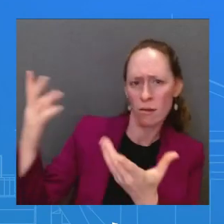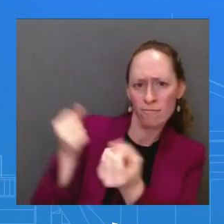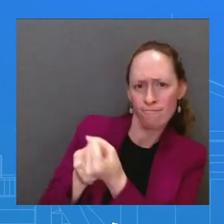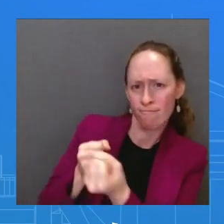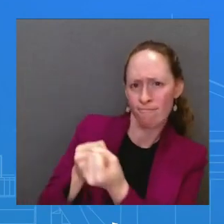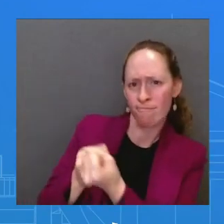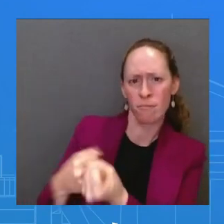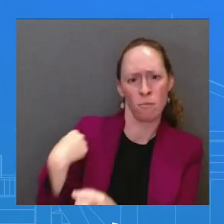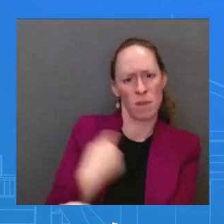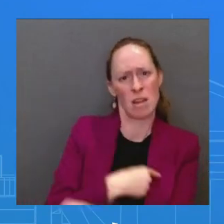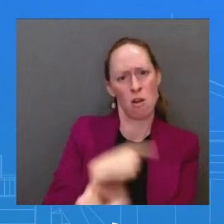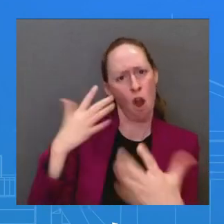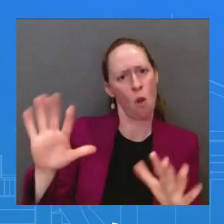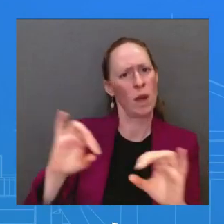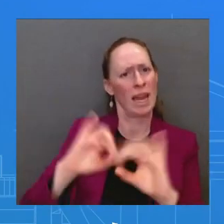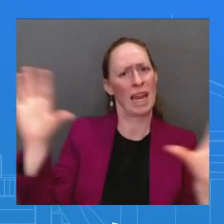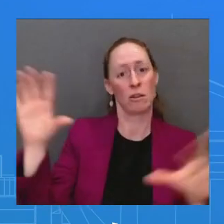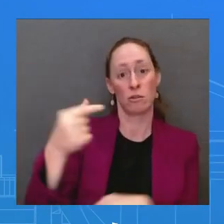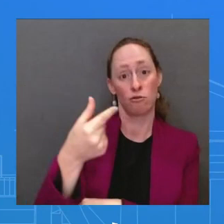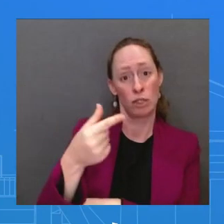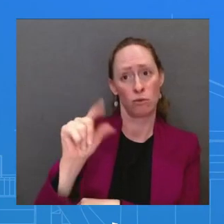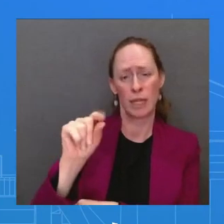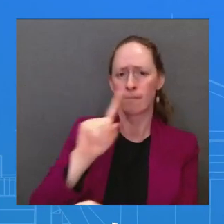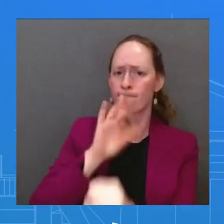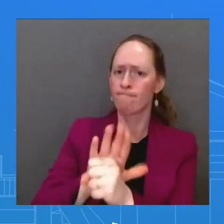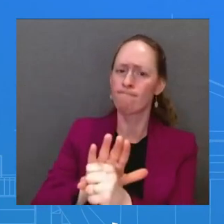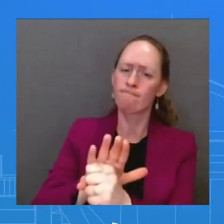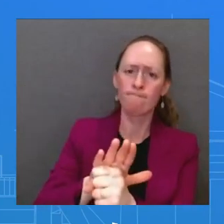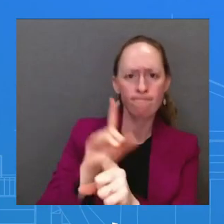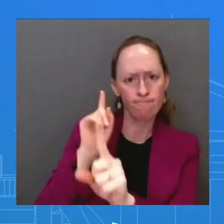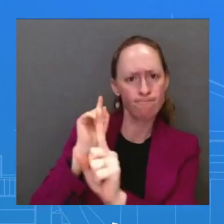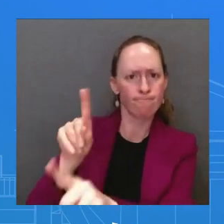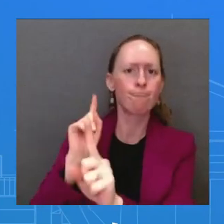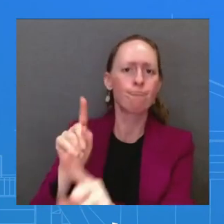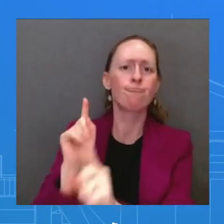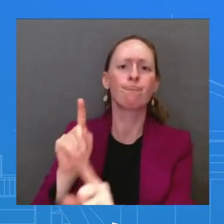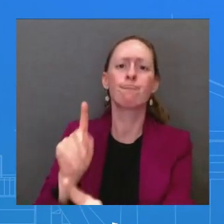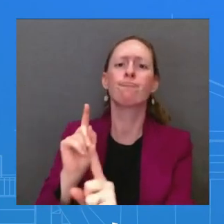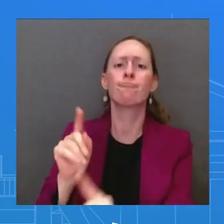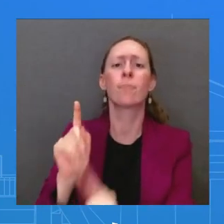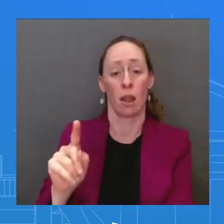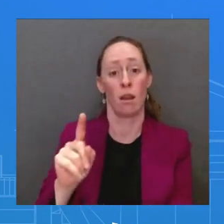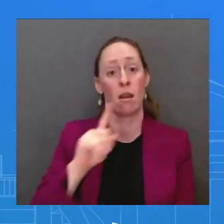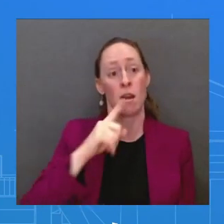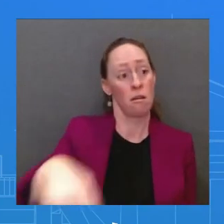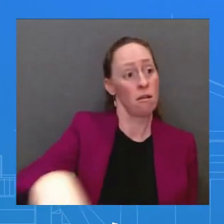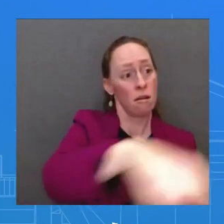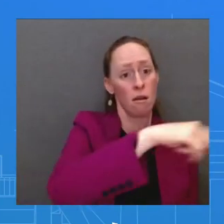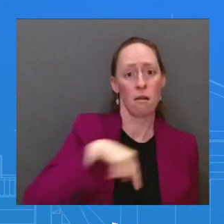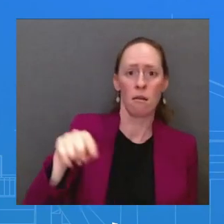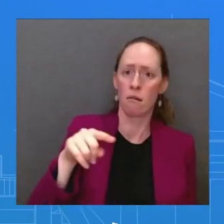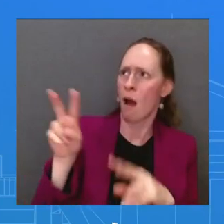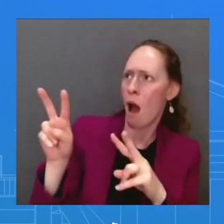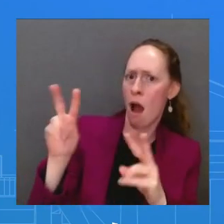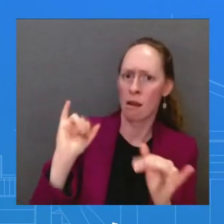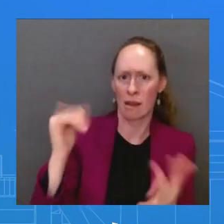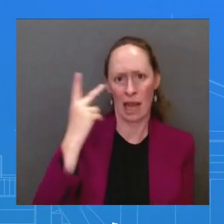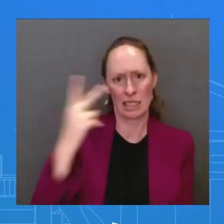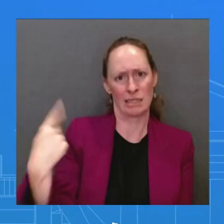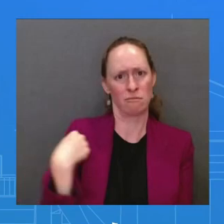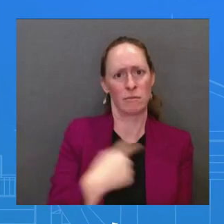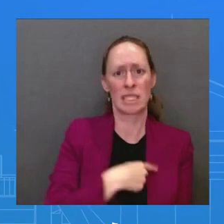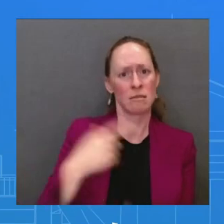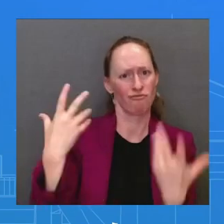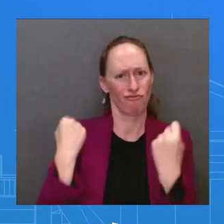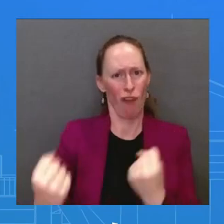show that the world's major economies can work together even in challenging times. So as we head into New